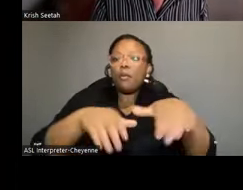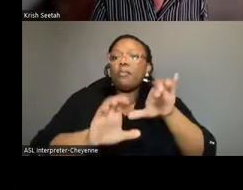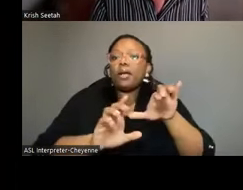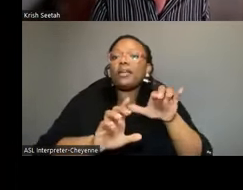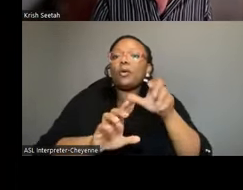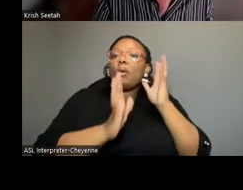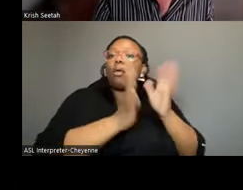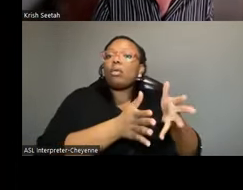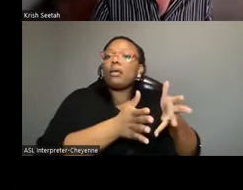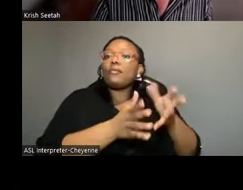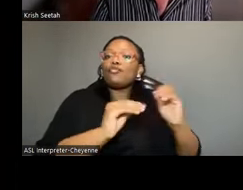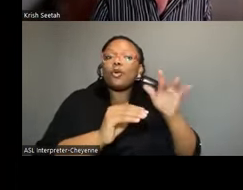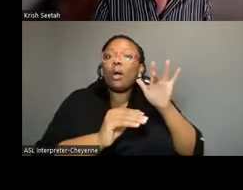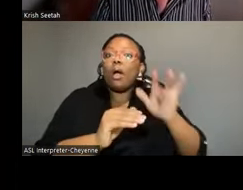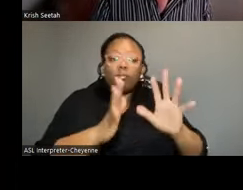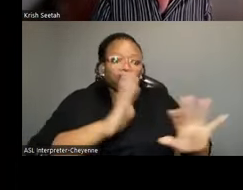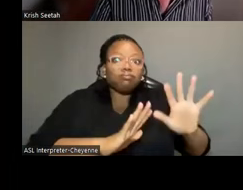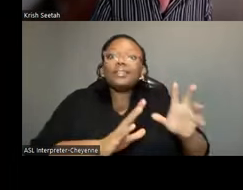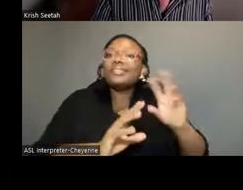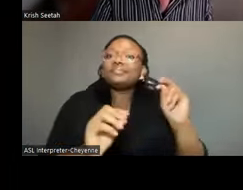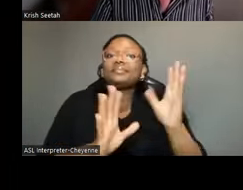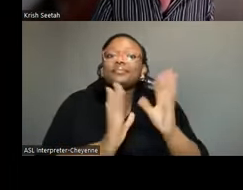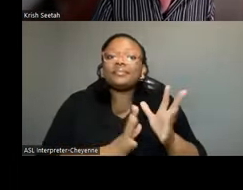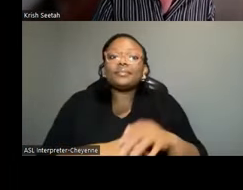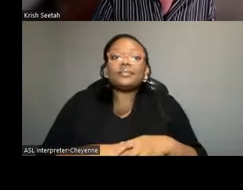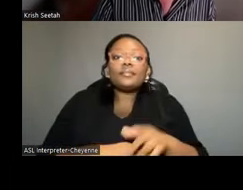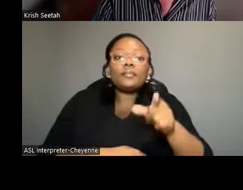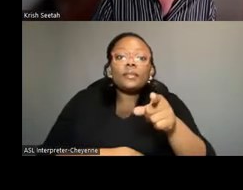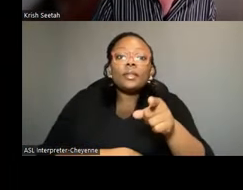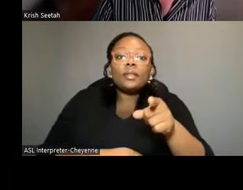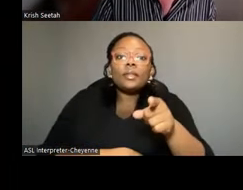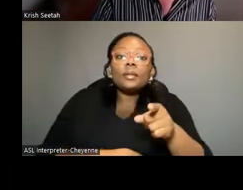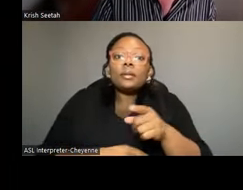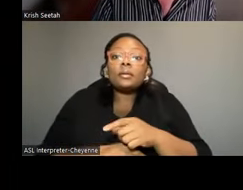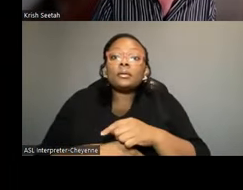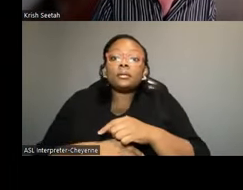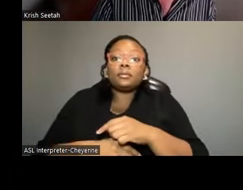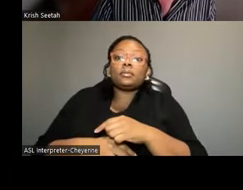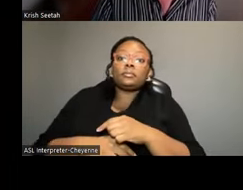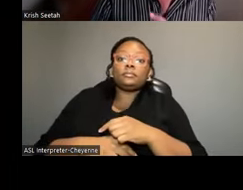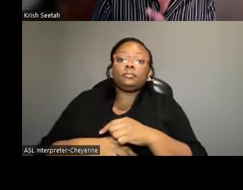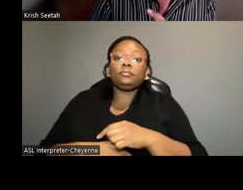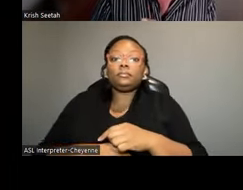remained untouched. And you might just be able to make out in this